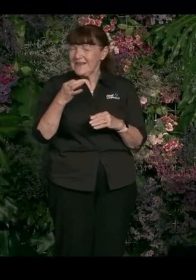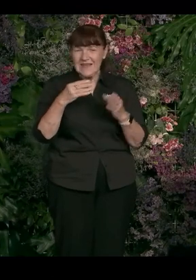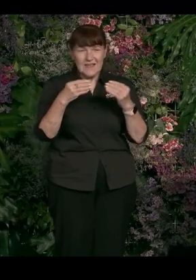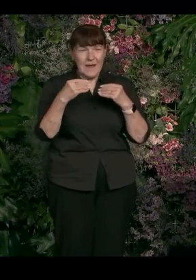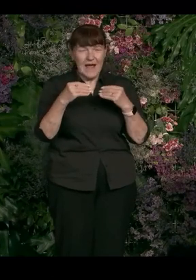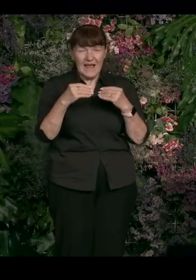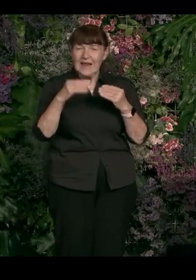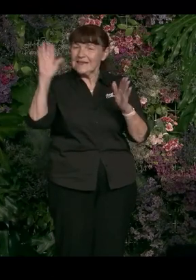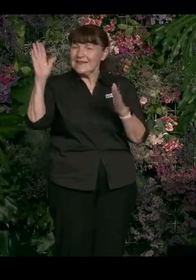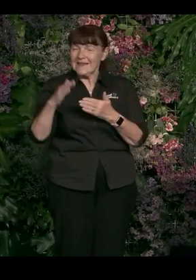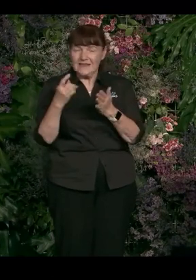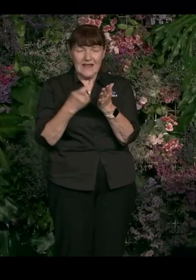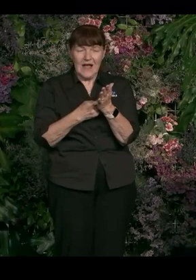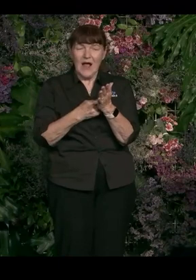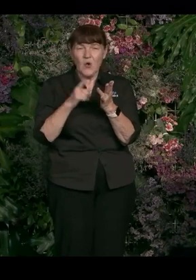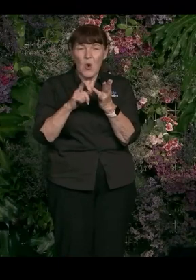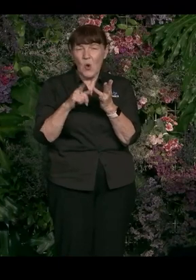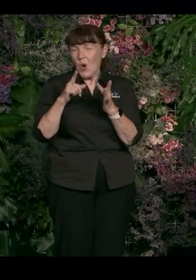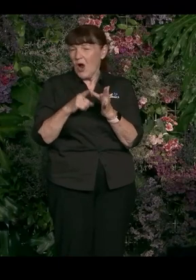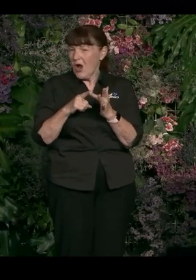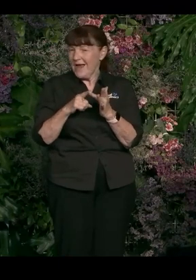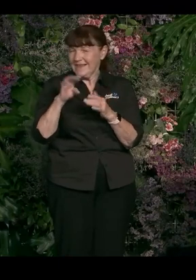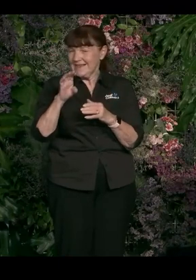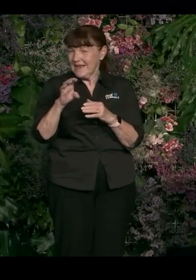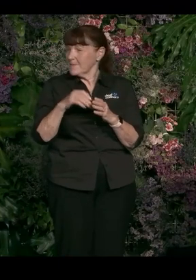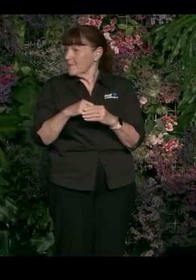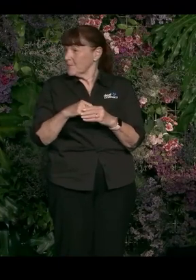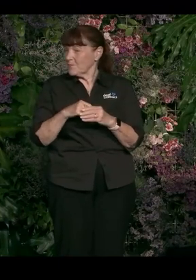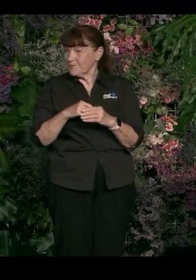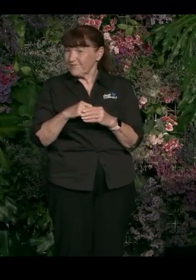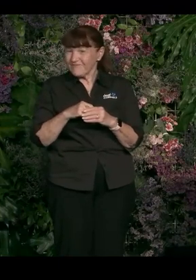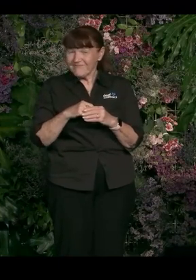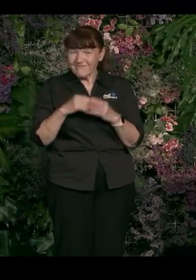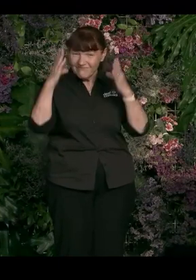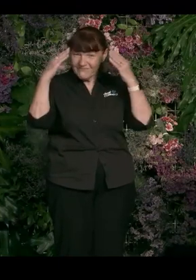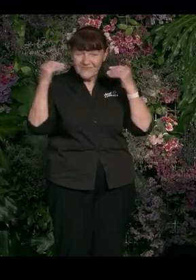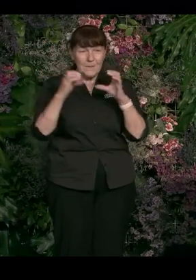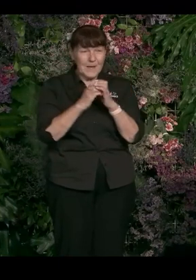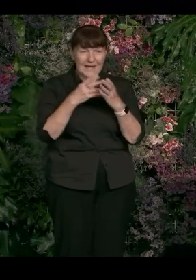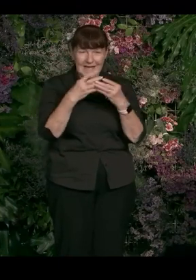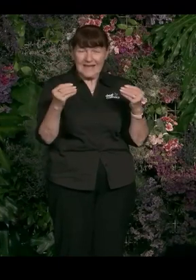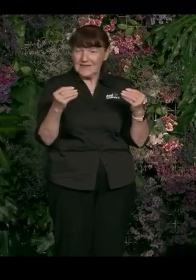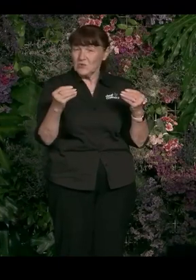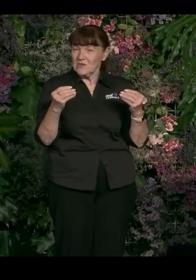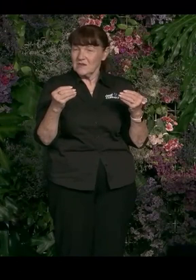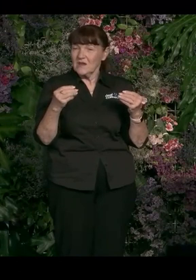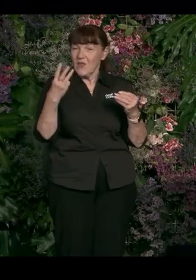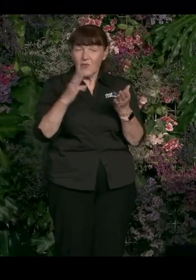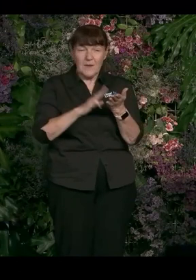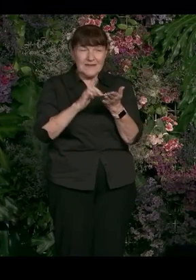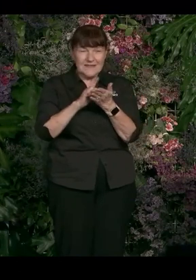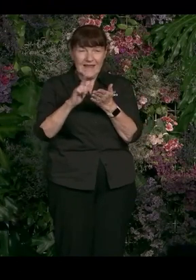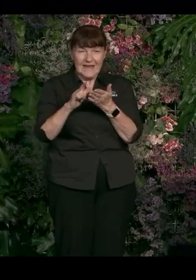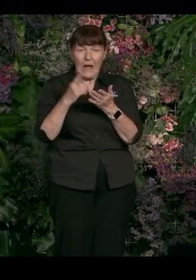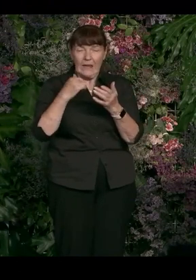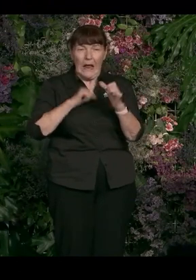return on their investment in the state. PayPal canceled on expansion. Deutsche Bank canceled on expansion. Three months later, the governor worked